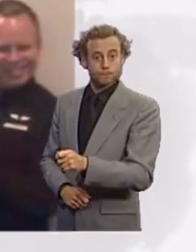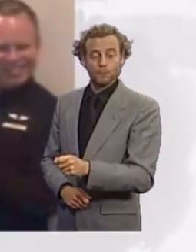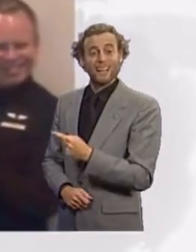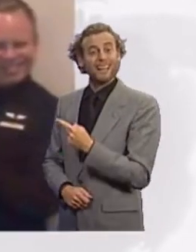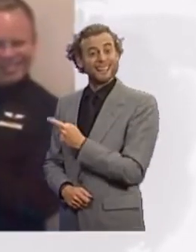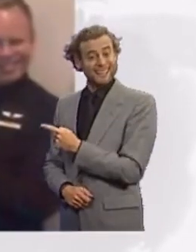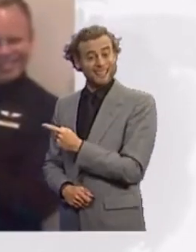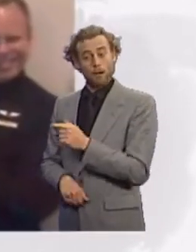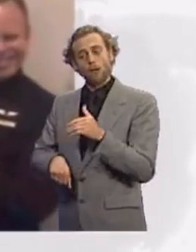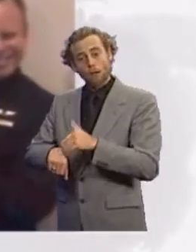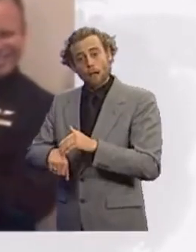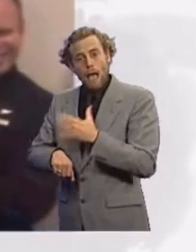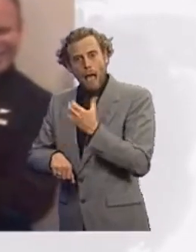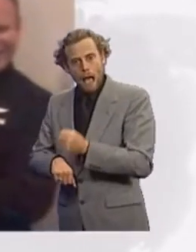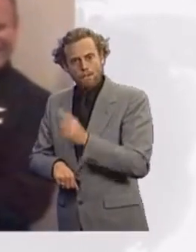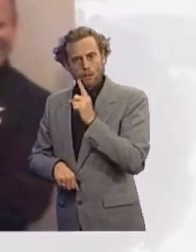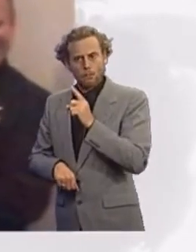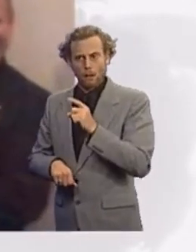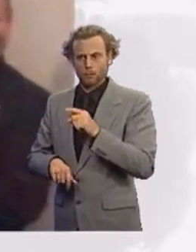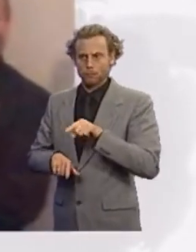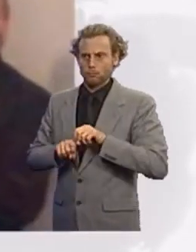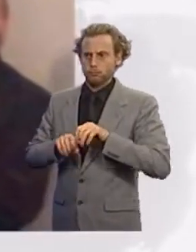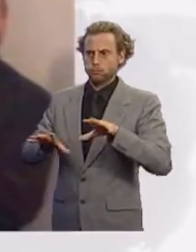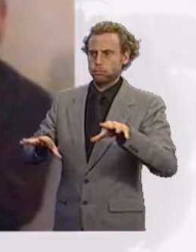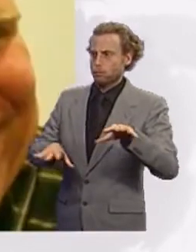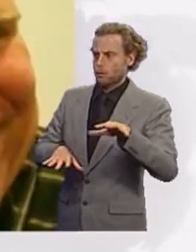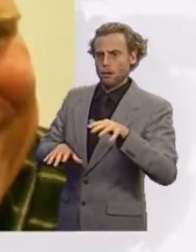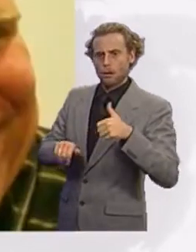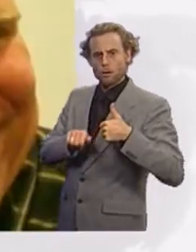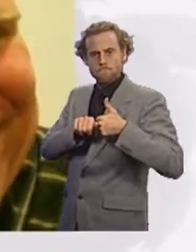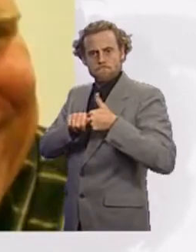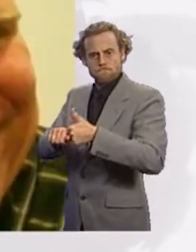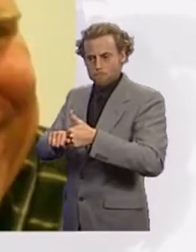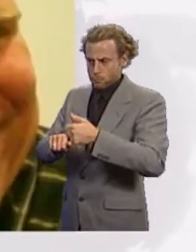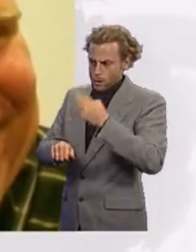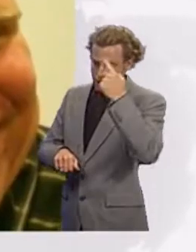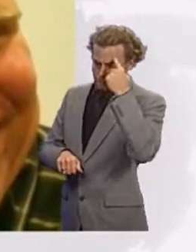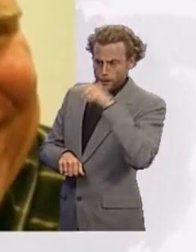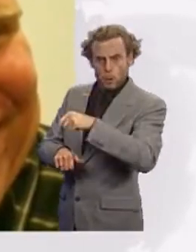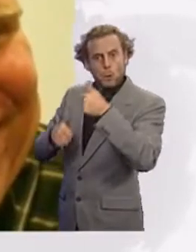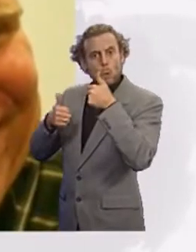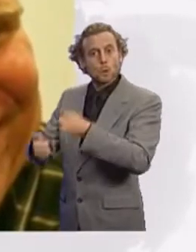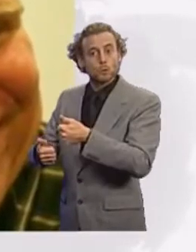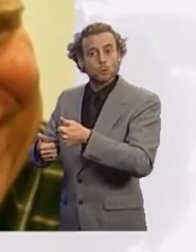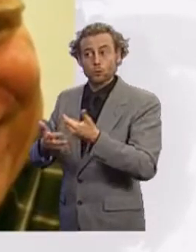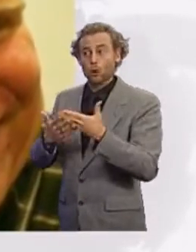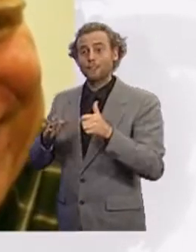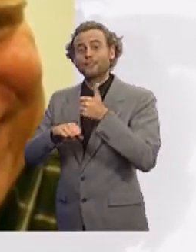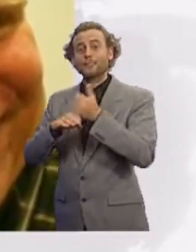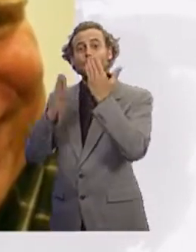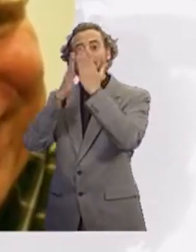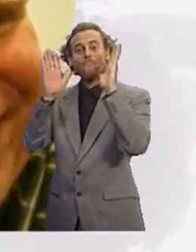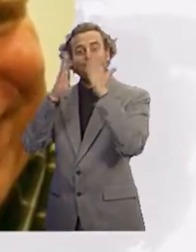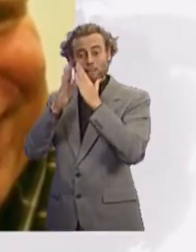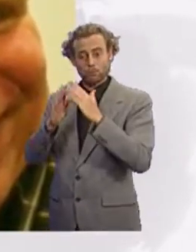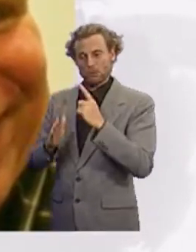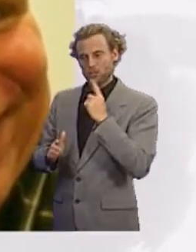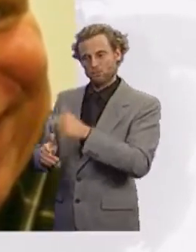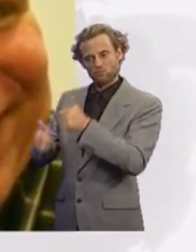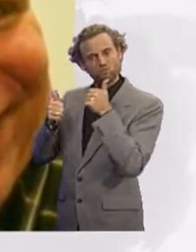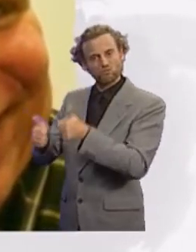fast become a folk hero. Tens of thousands have signed up to Facebook pages praising his plain-speaking